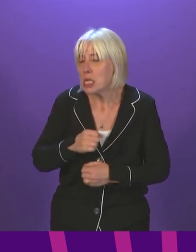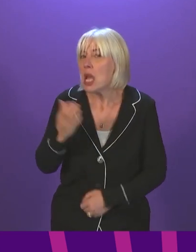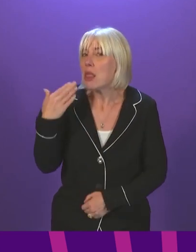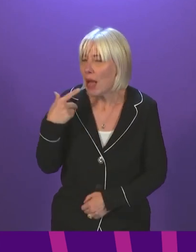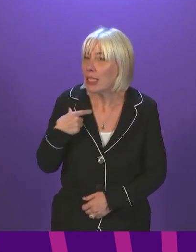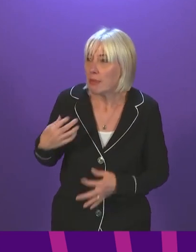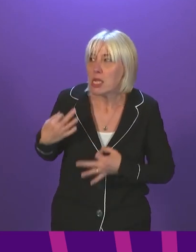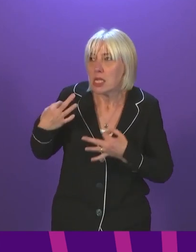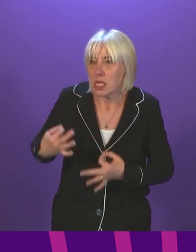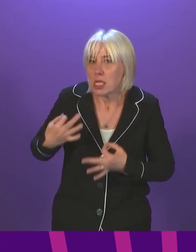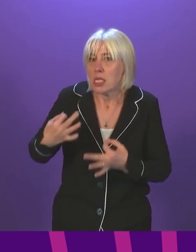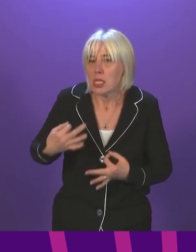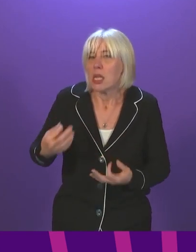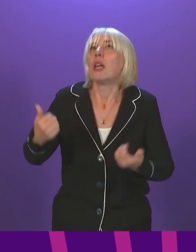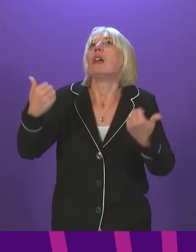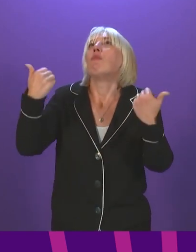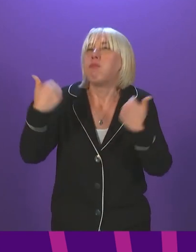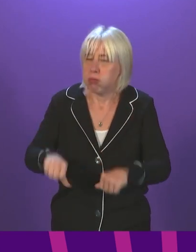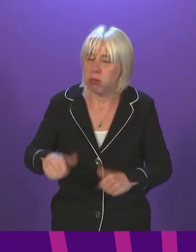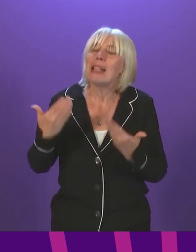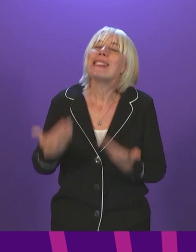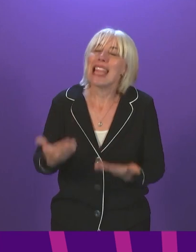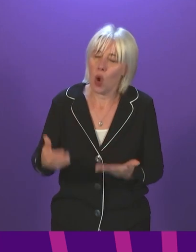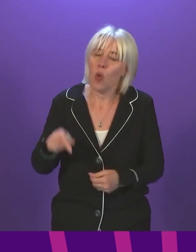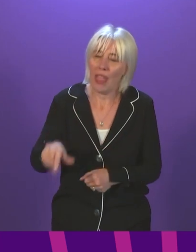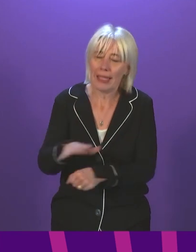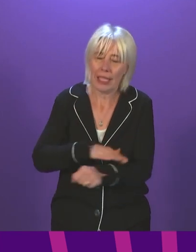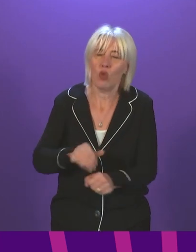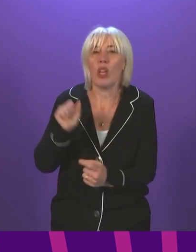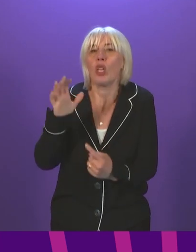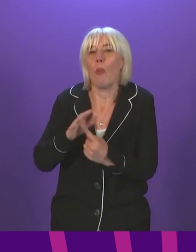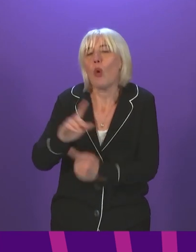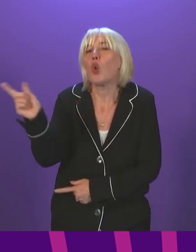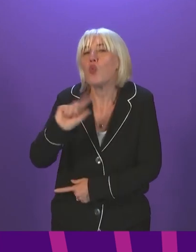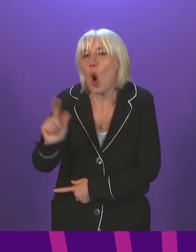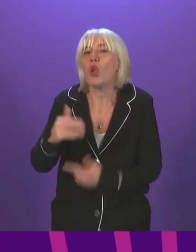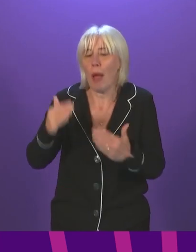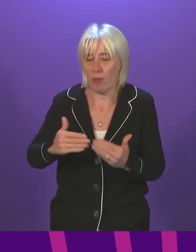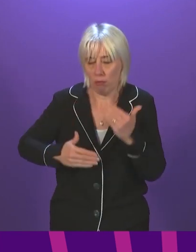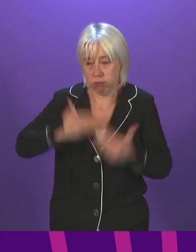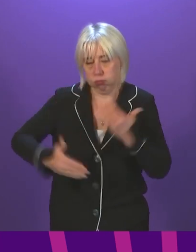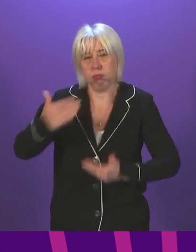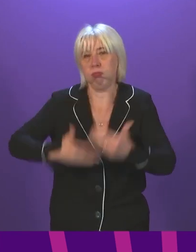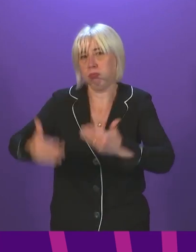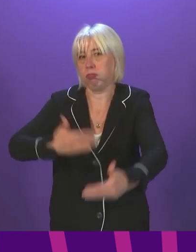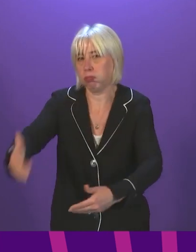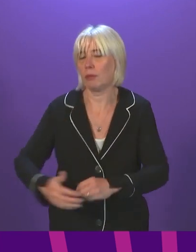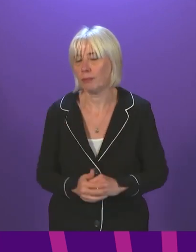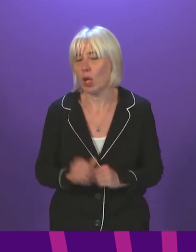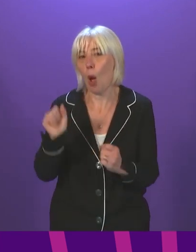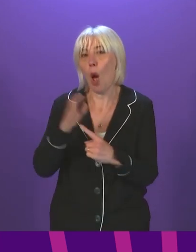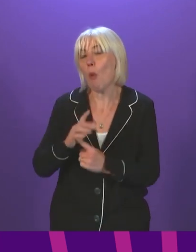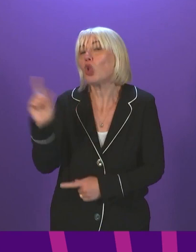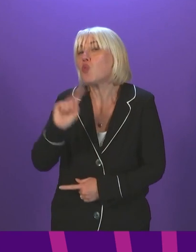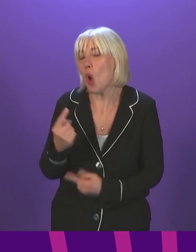it has taken so long to get to this point, but we are where we are, and now what is important is that we move forward at pace. So what is going to be really important here is the